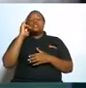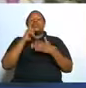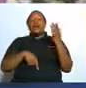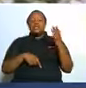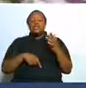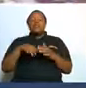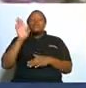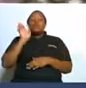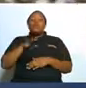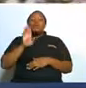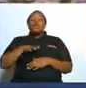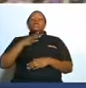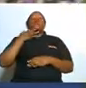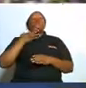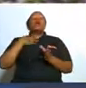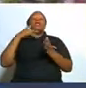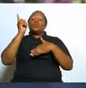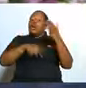want